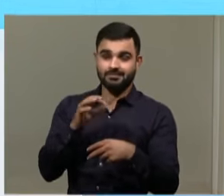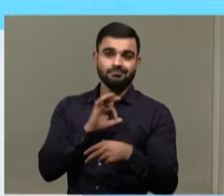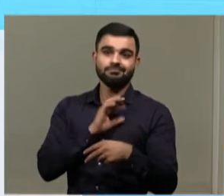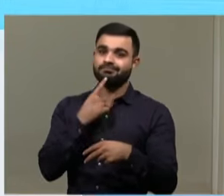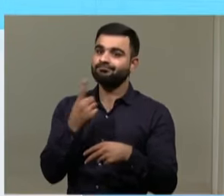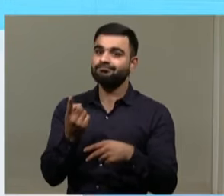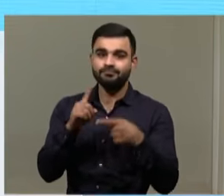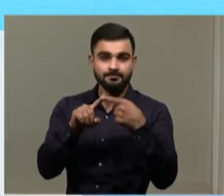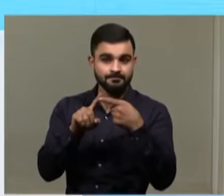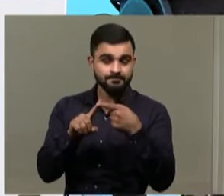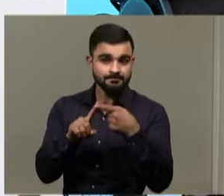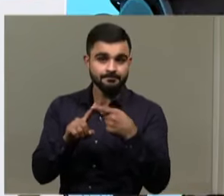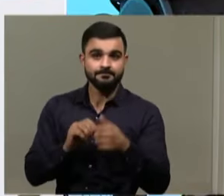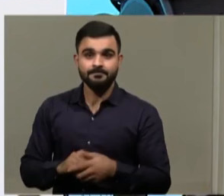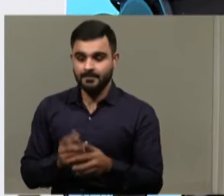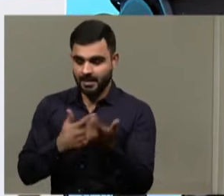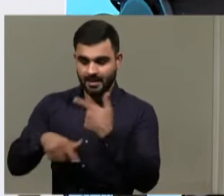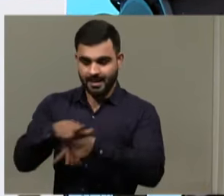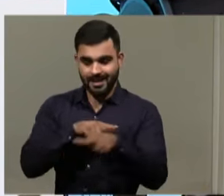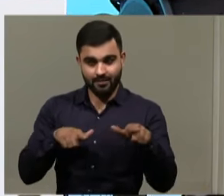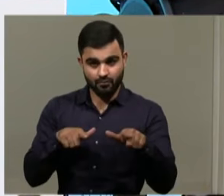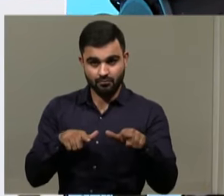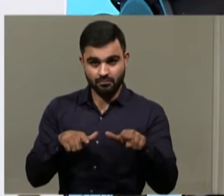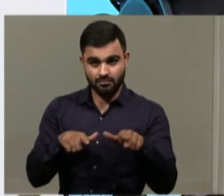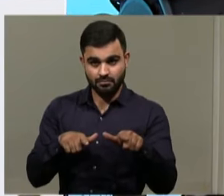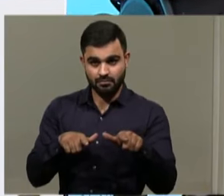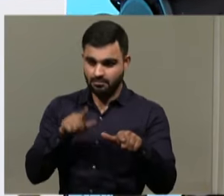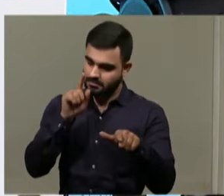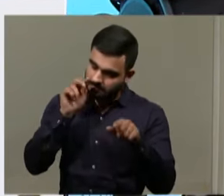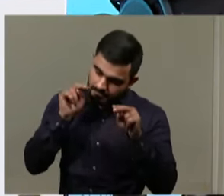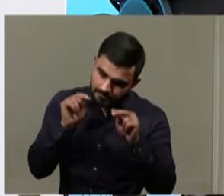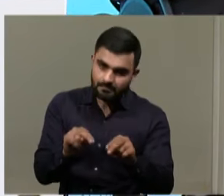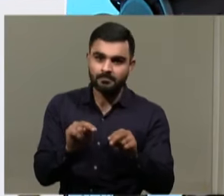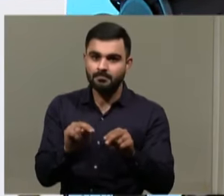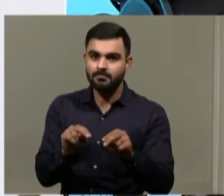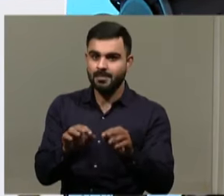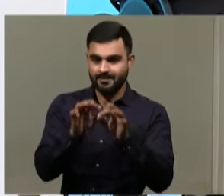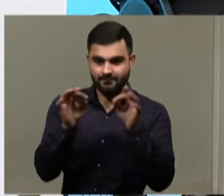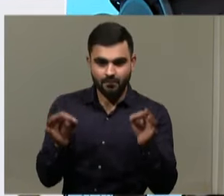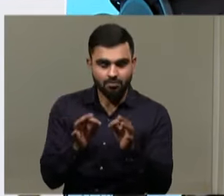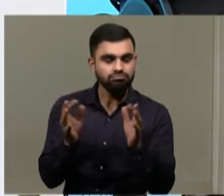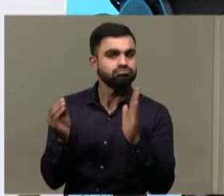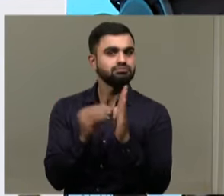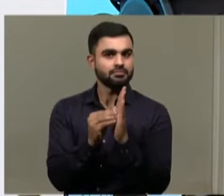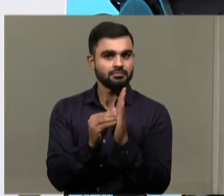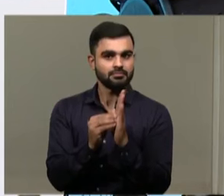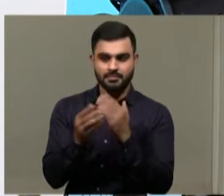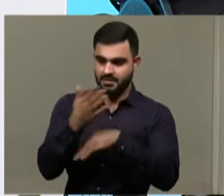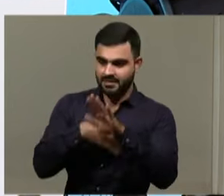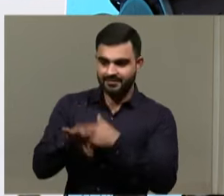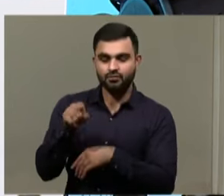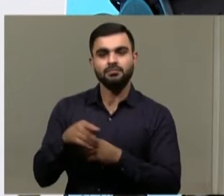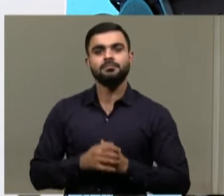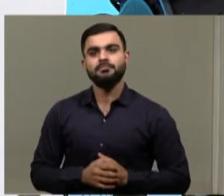like to tell the language that needs to be propagated on disability.